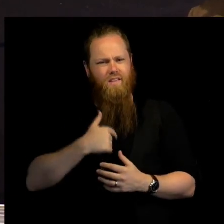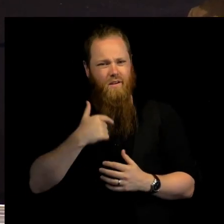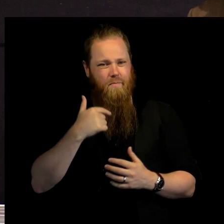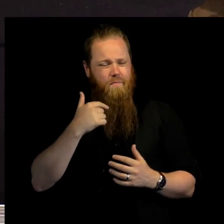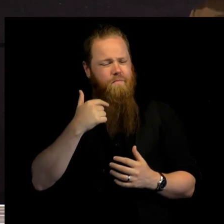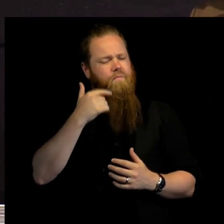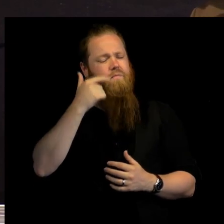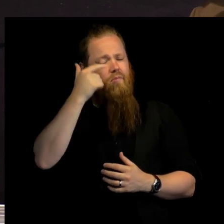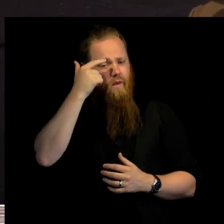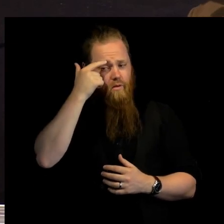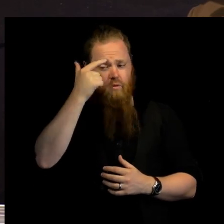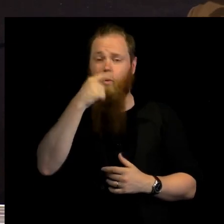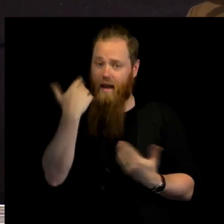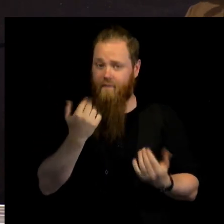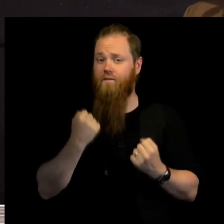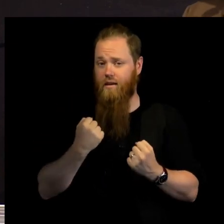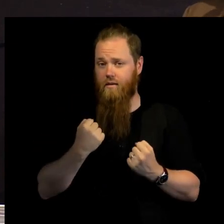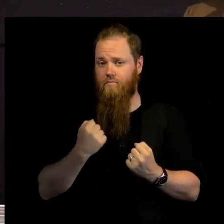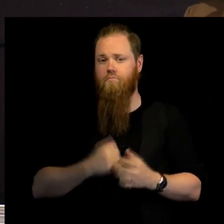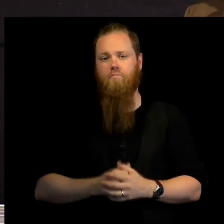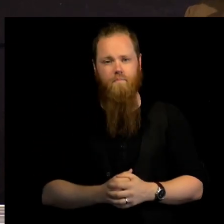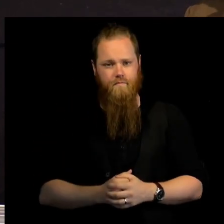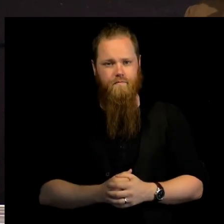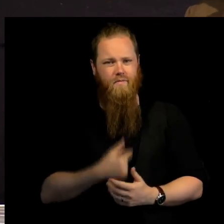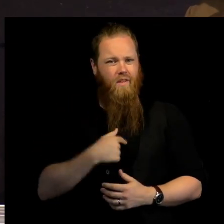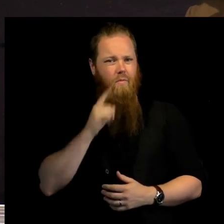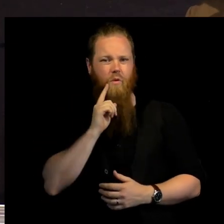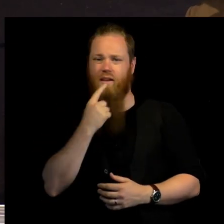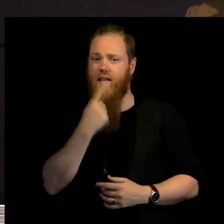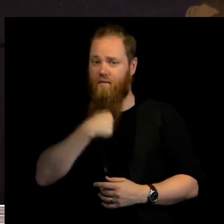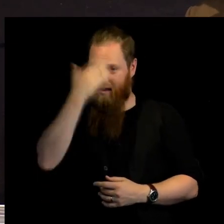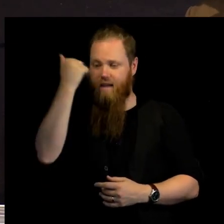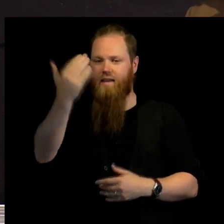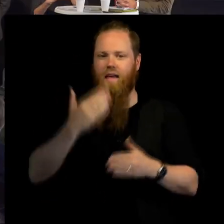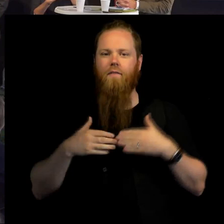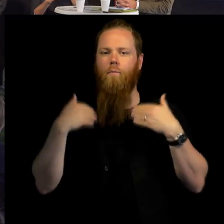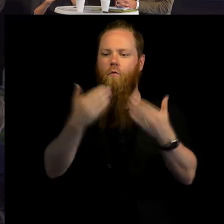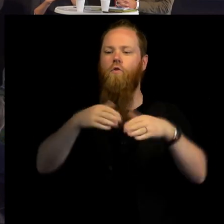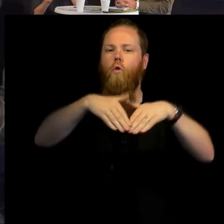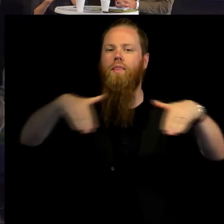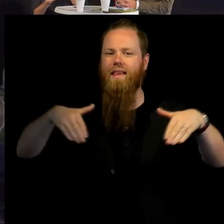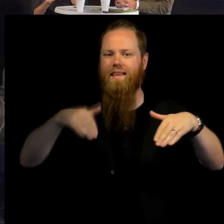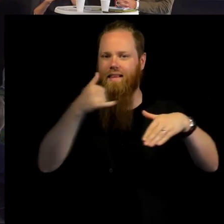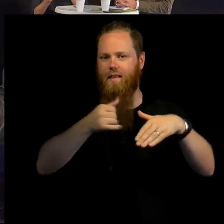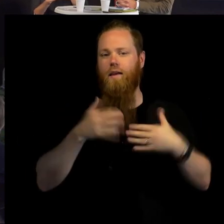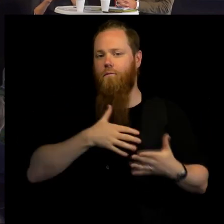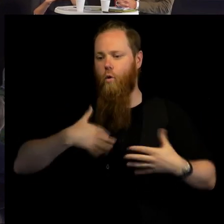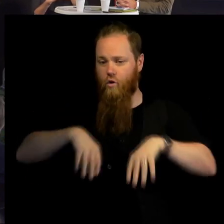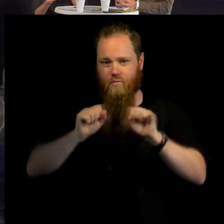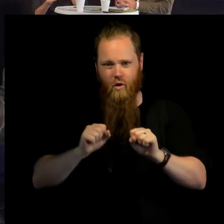I used to say that we need to see that we can be in the front line of the mandate given to each and every